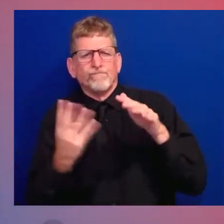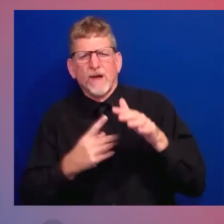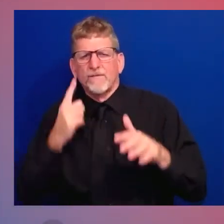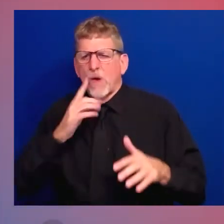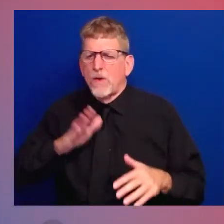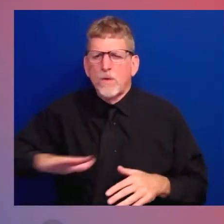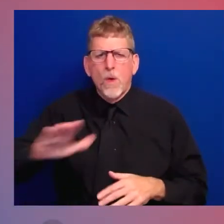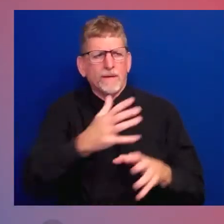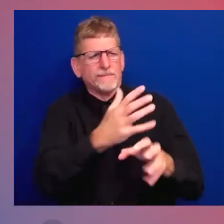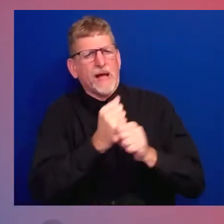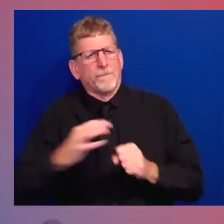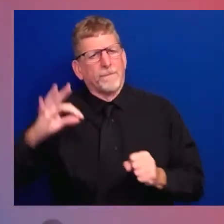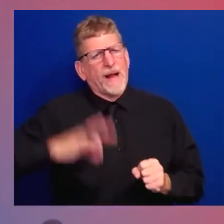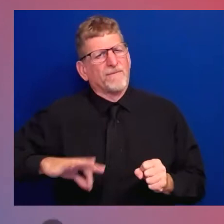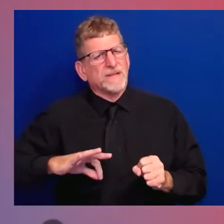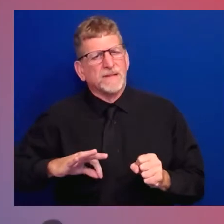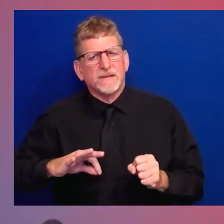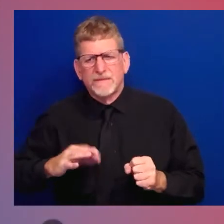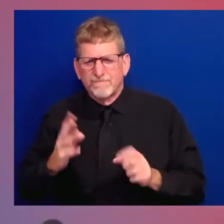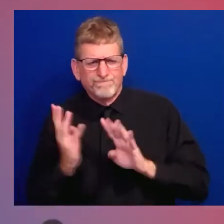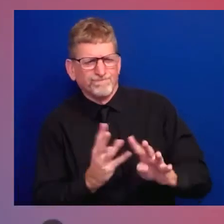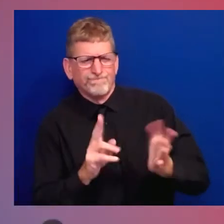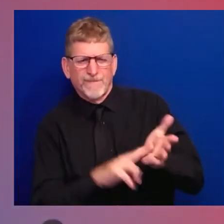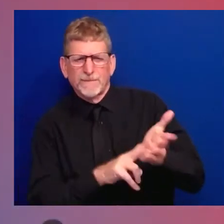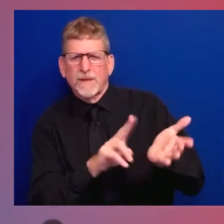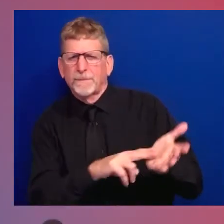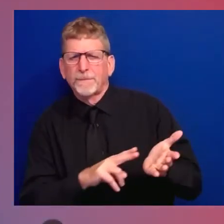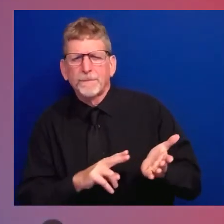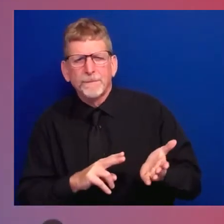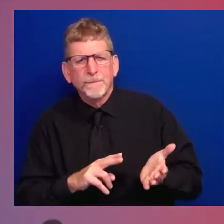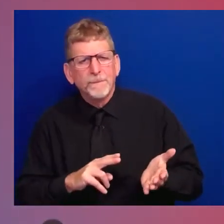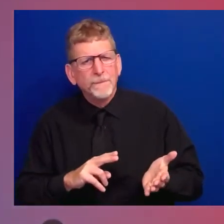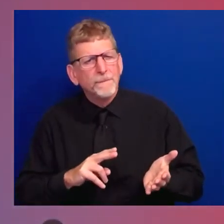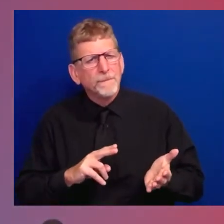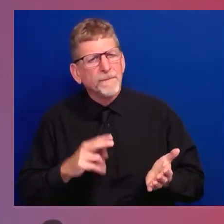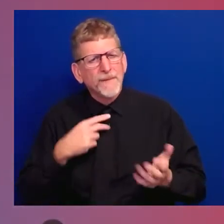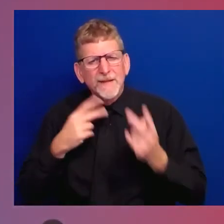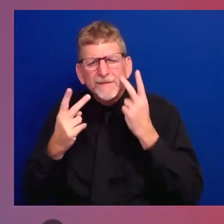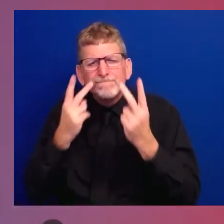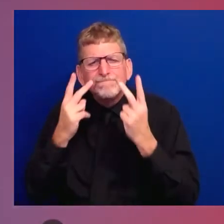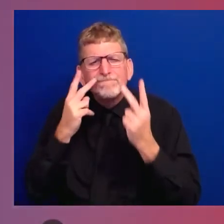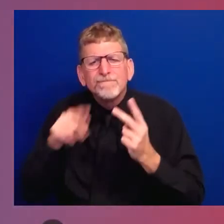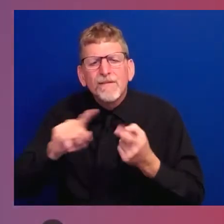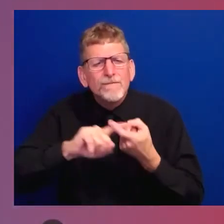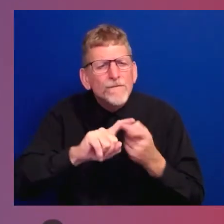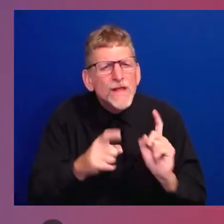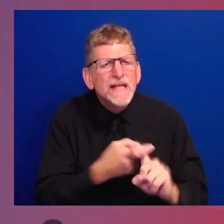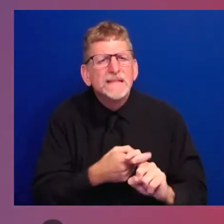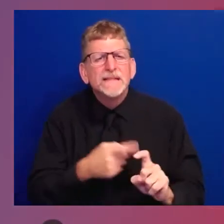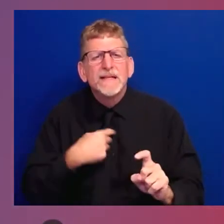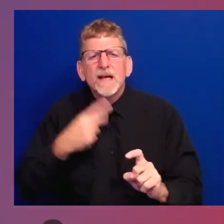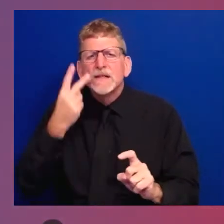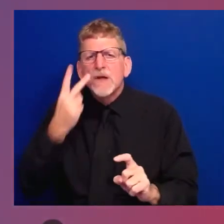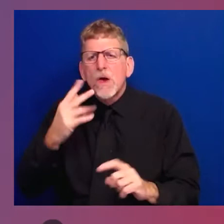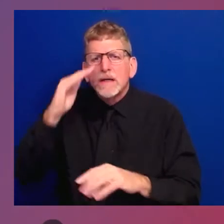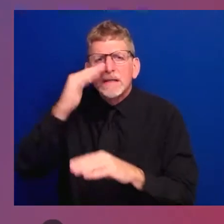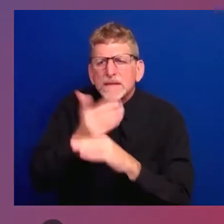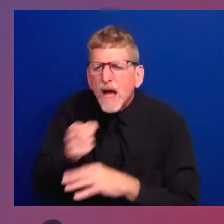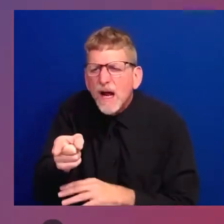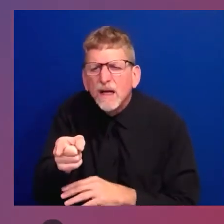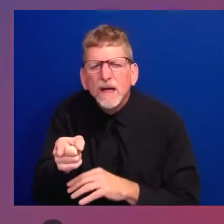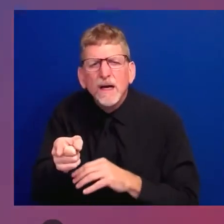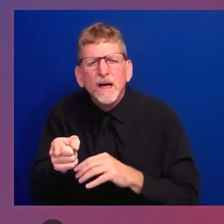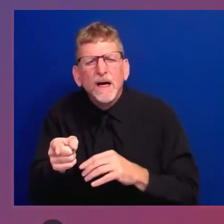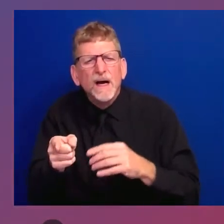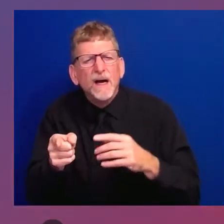with my son, what I found with my friends, what I found with the generation of Vietnam, there's this notion that you never have to, you never, you shouldn't ask